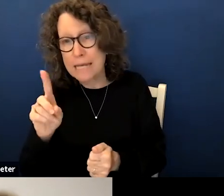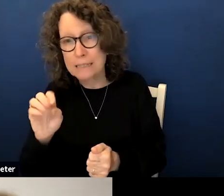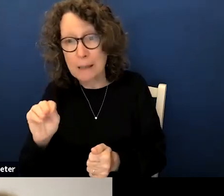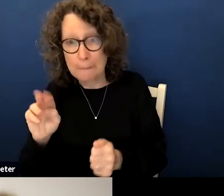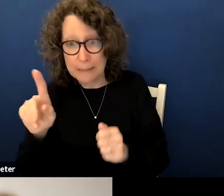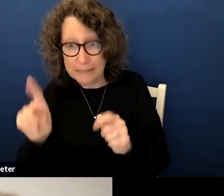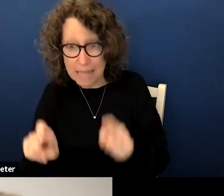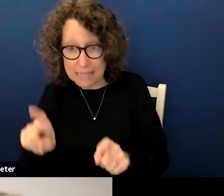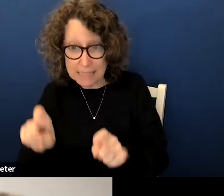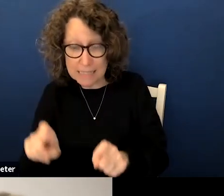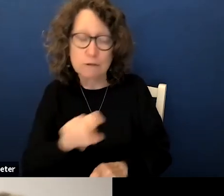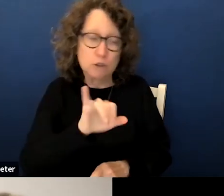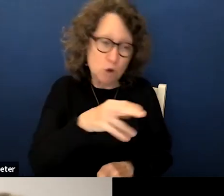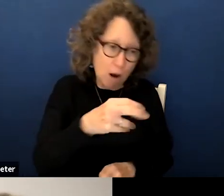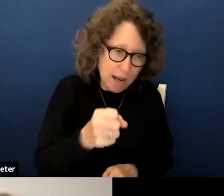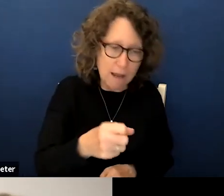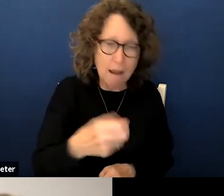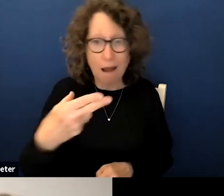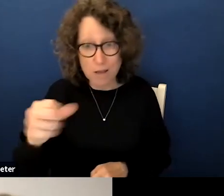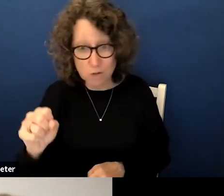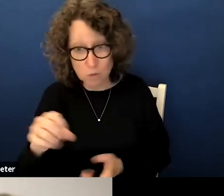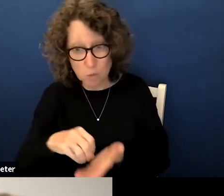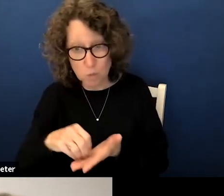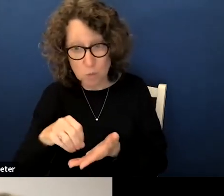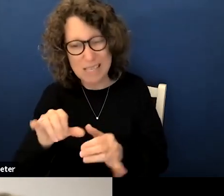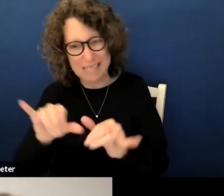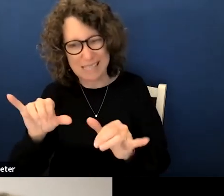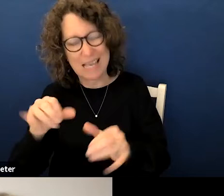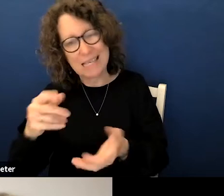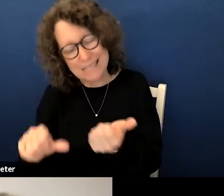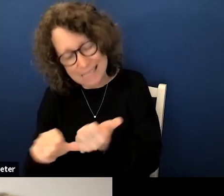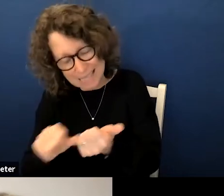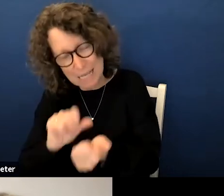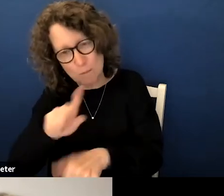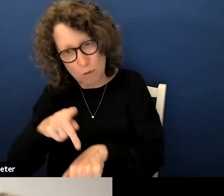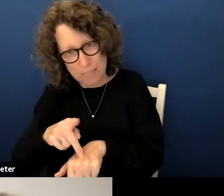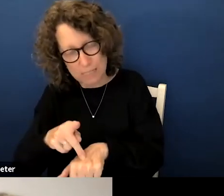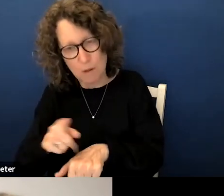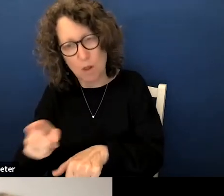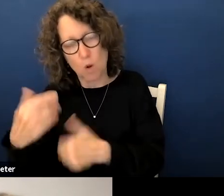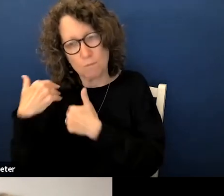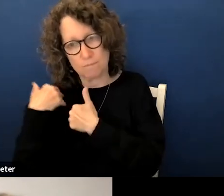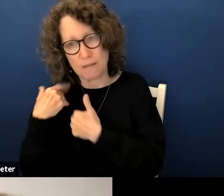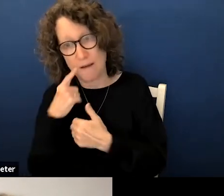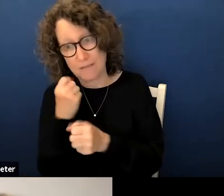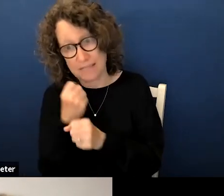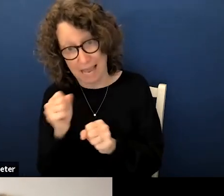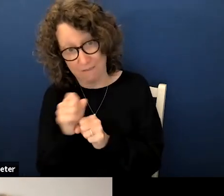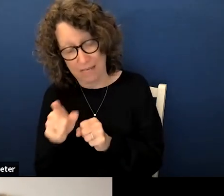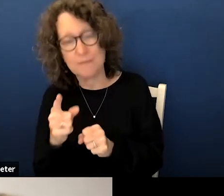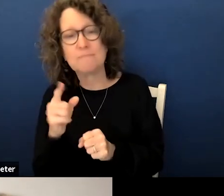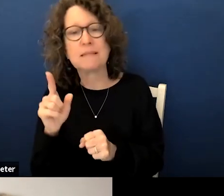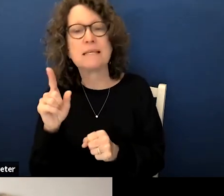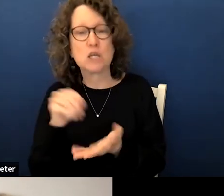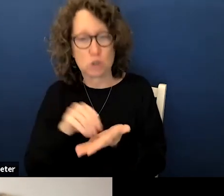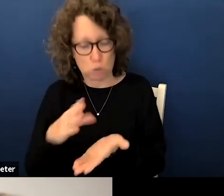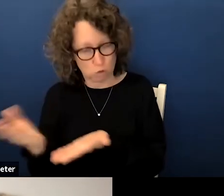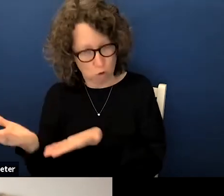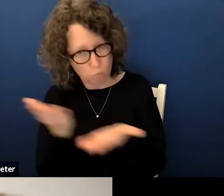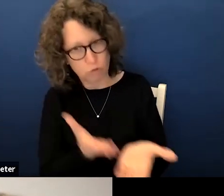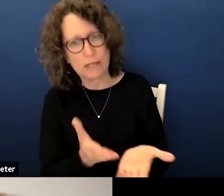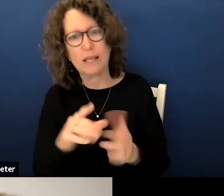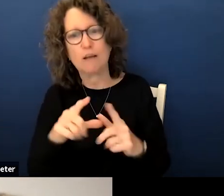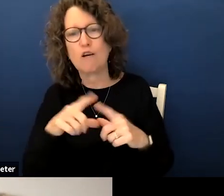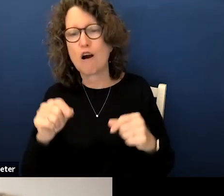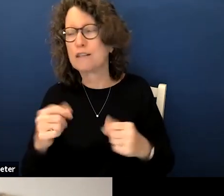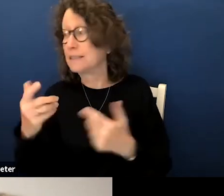our junior high and high school assistant principals who are in charge of safety are reporting that students are bringing their cards in